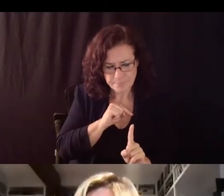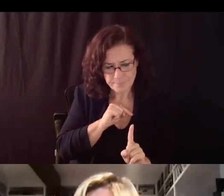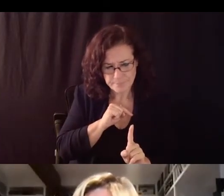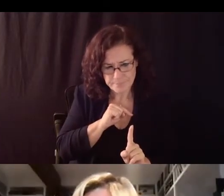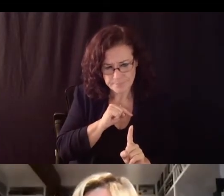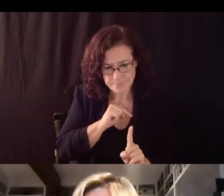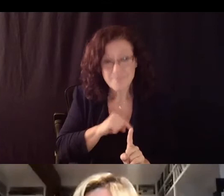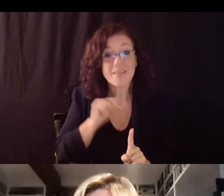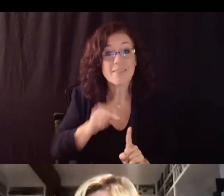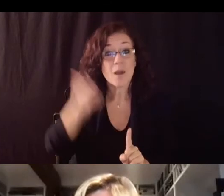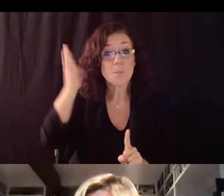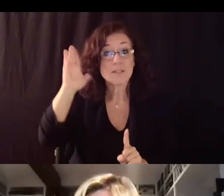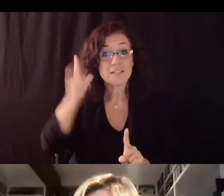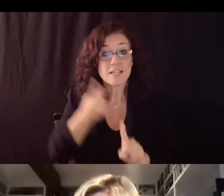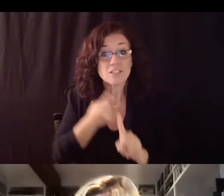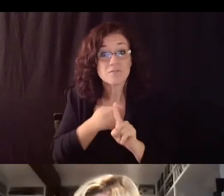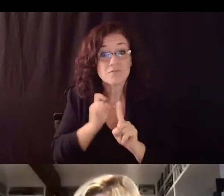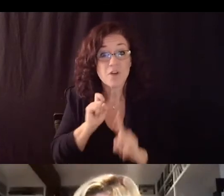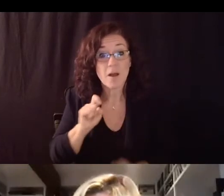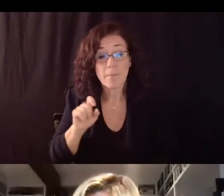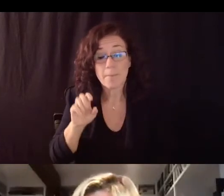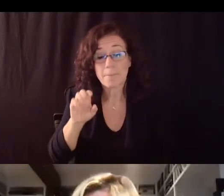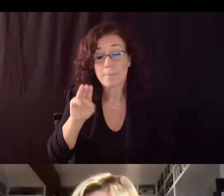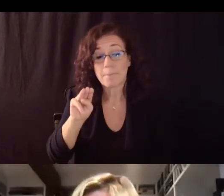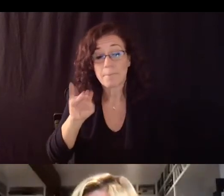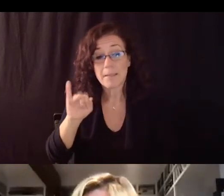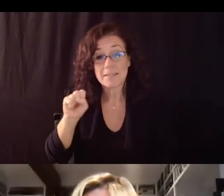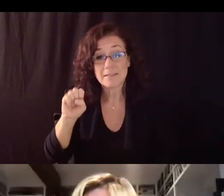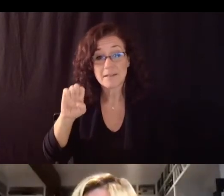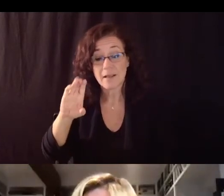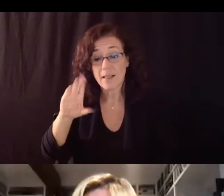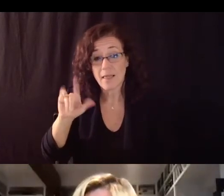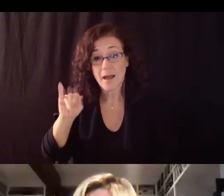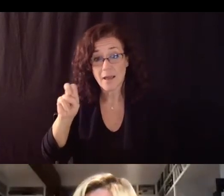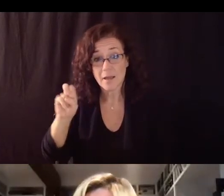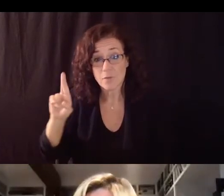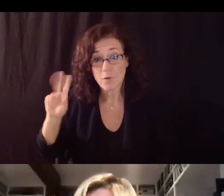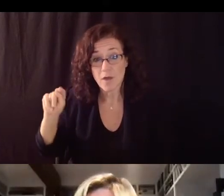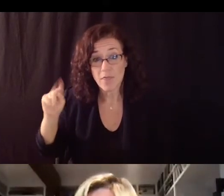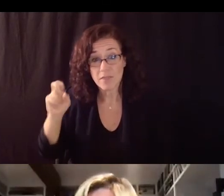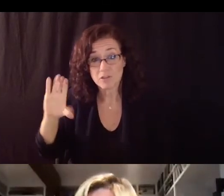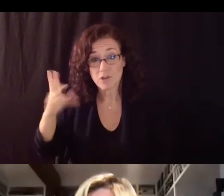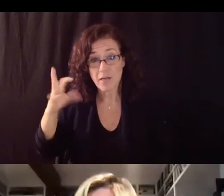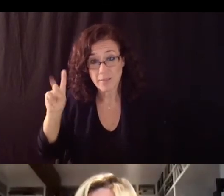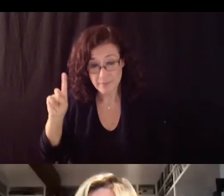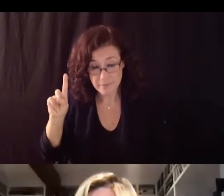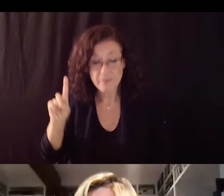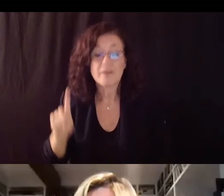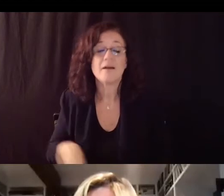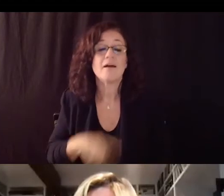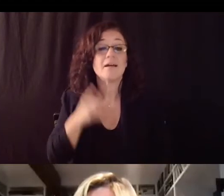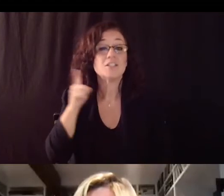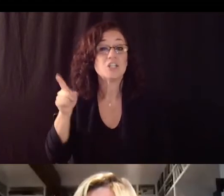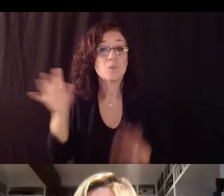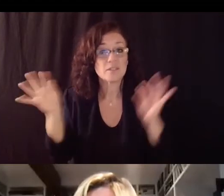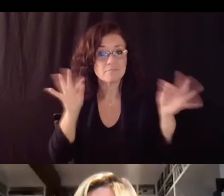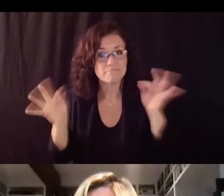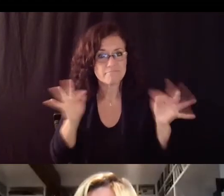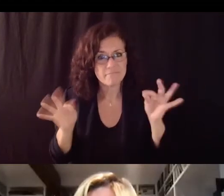klein rothschild on the dashboard and the vaccines i'm wondering if you have an understanding um